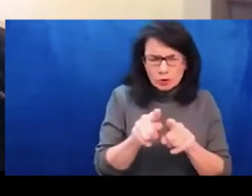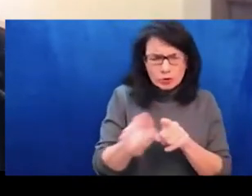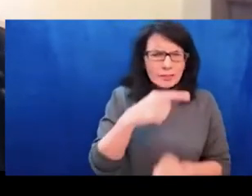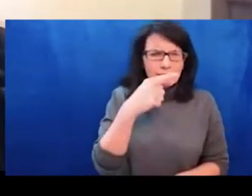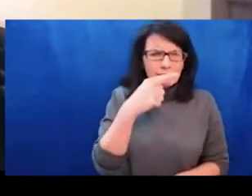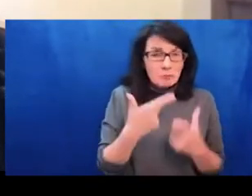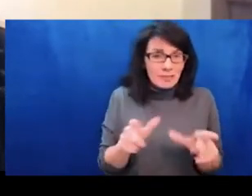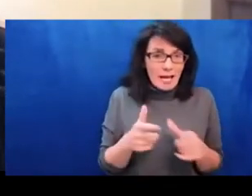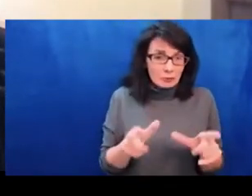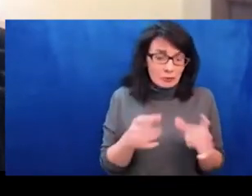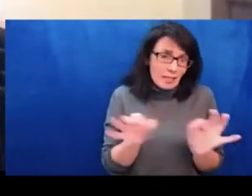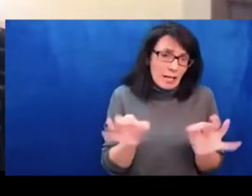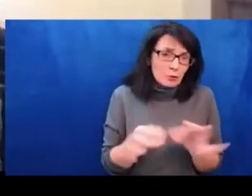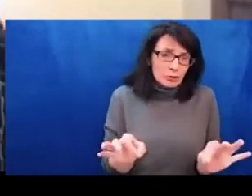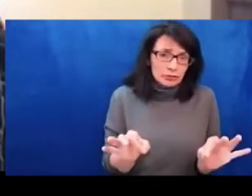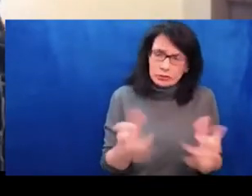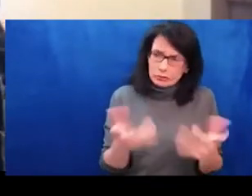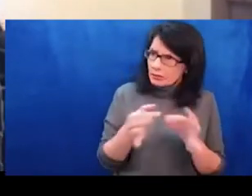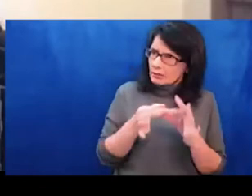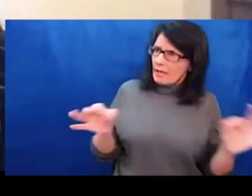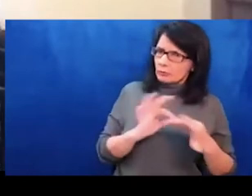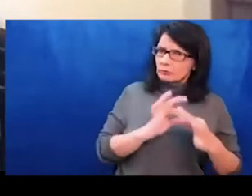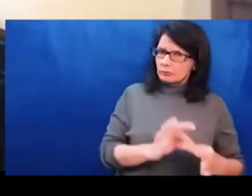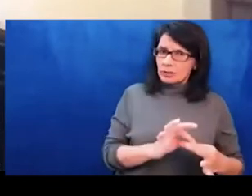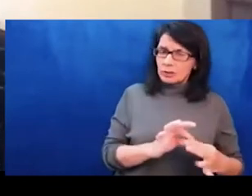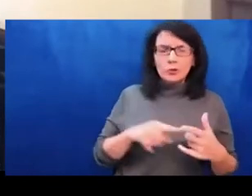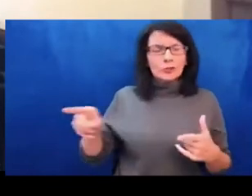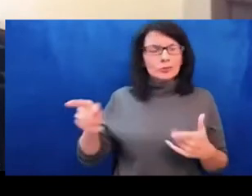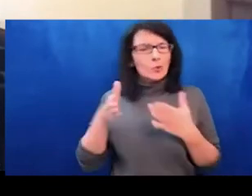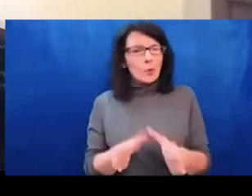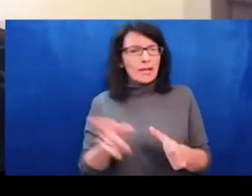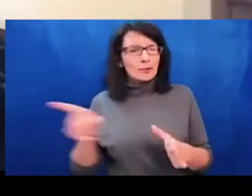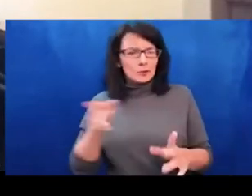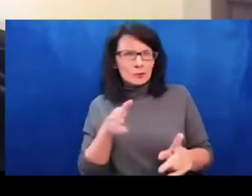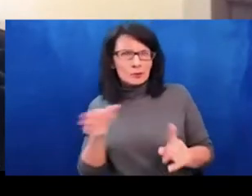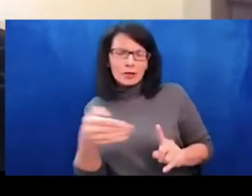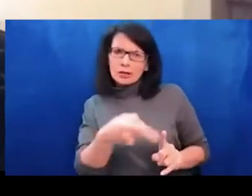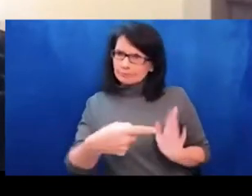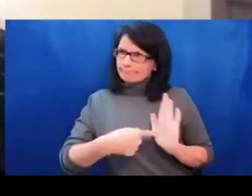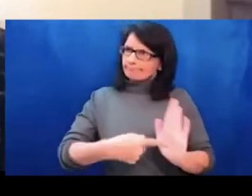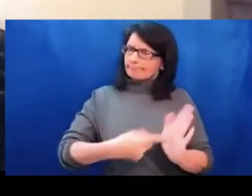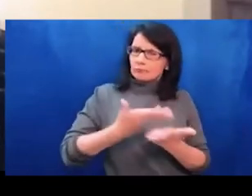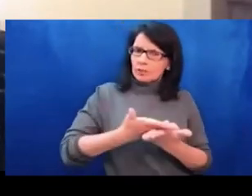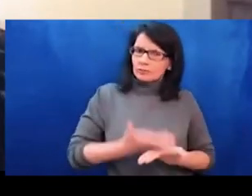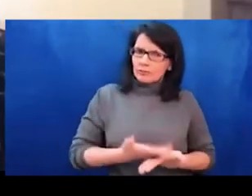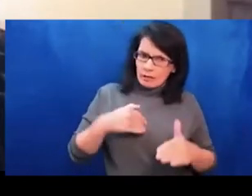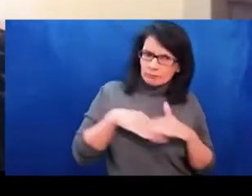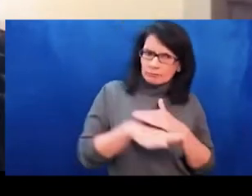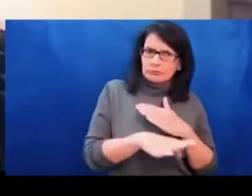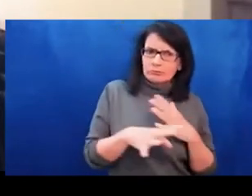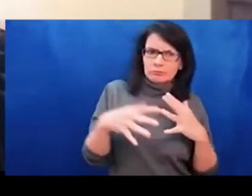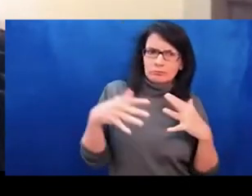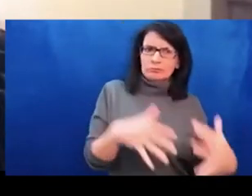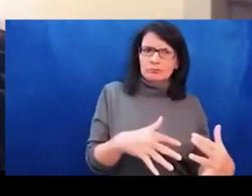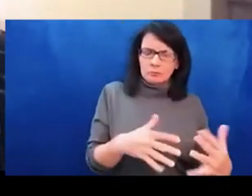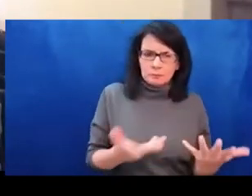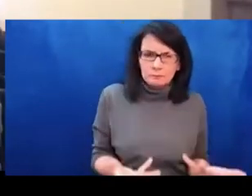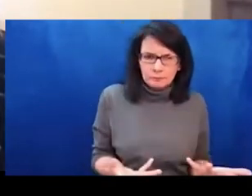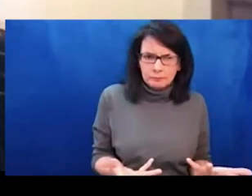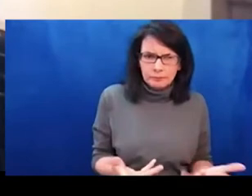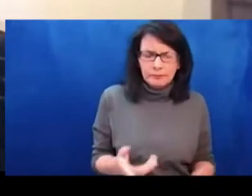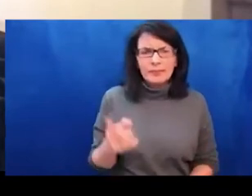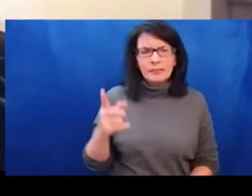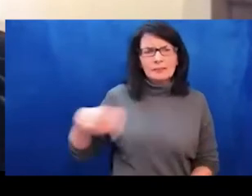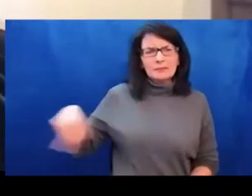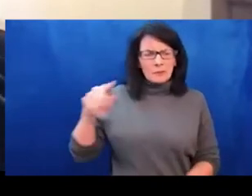this war is by saying that, well, there's an authentic Russian-ness to Ukraine, right? So really